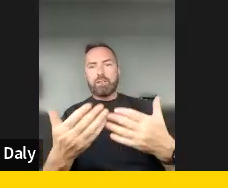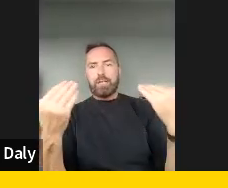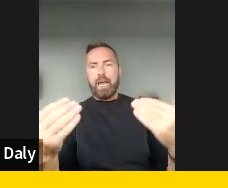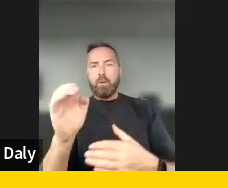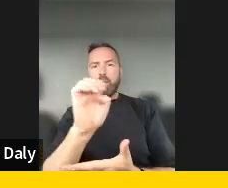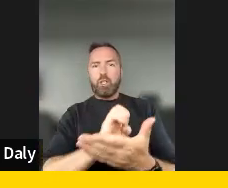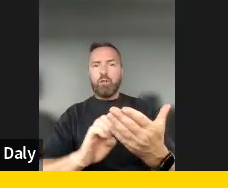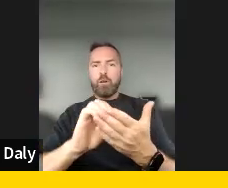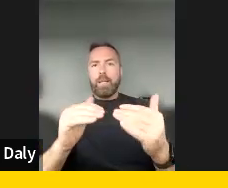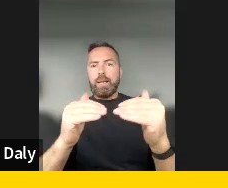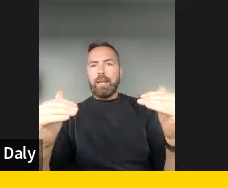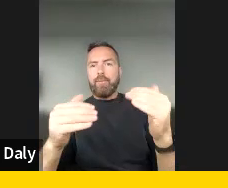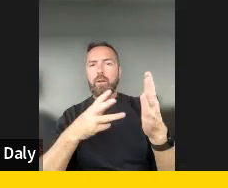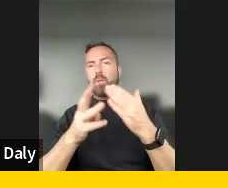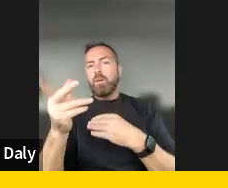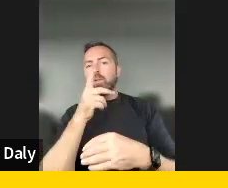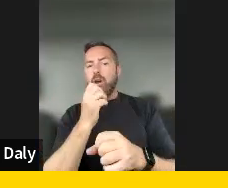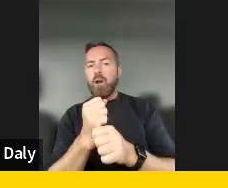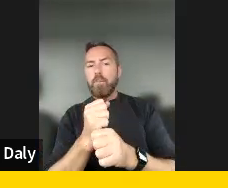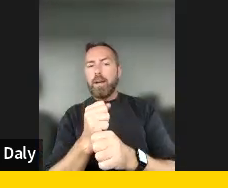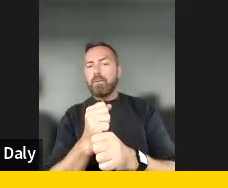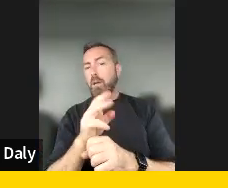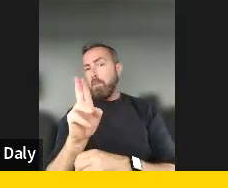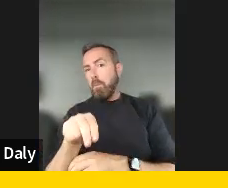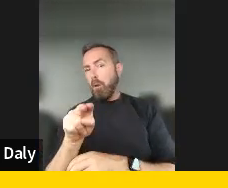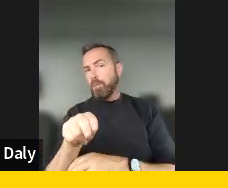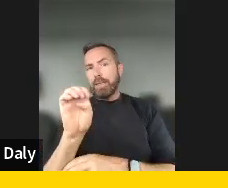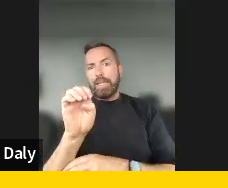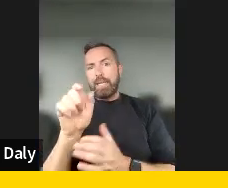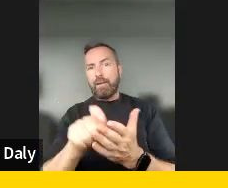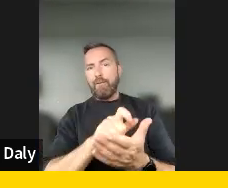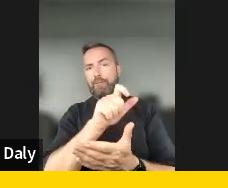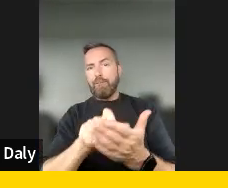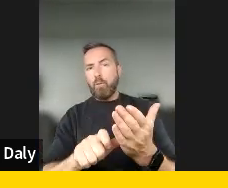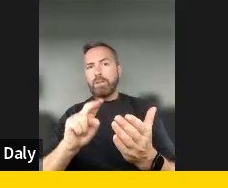talk about maybe a possibility of e-voting at the next European elections.